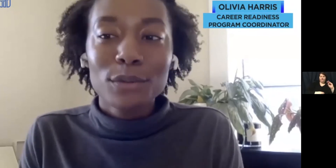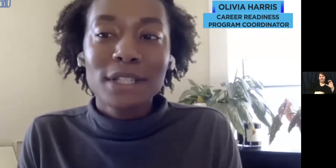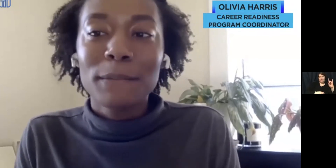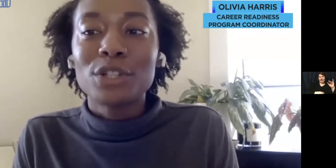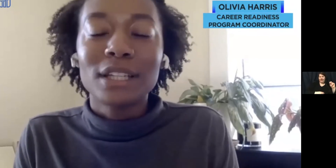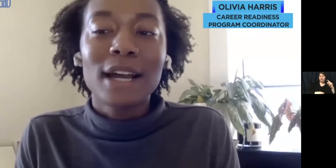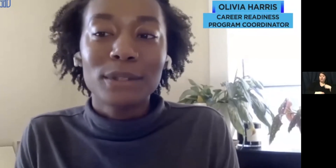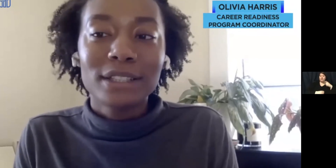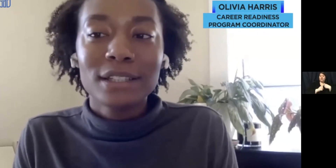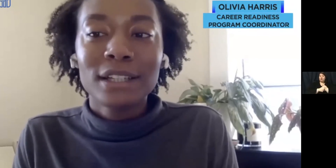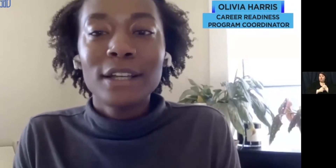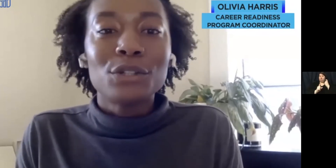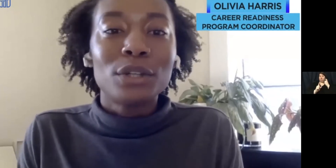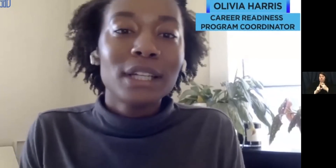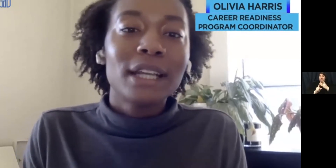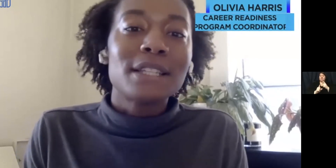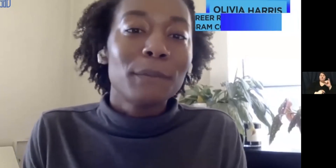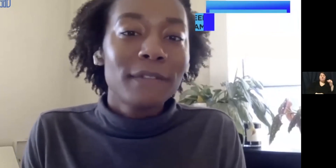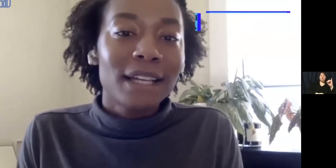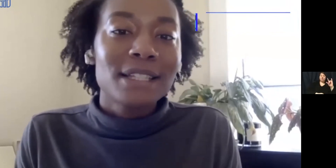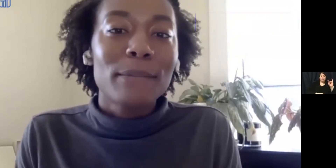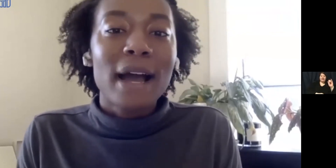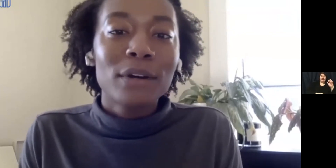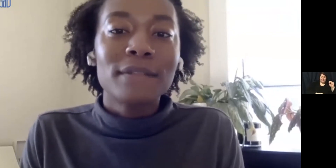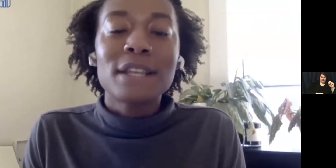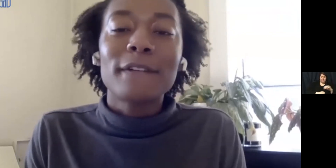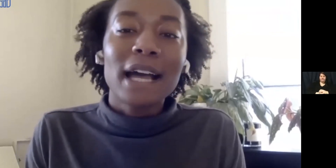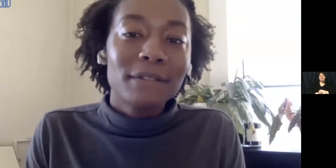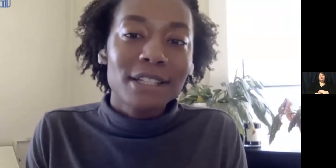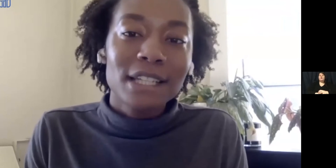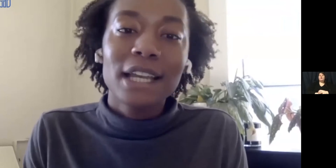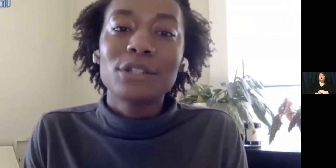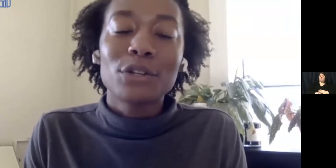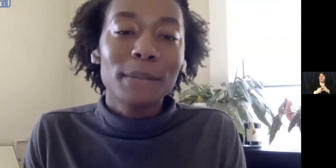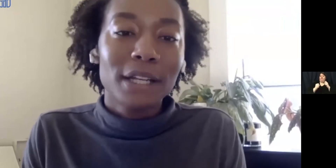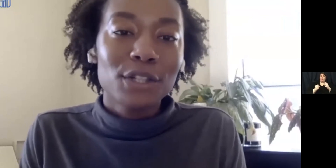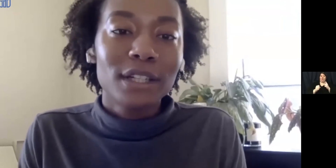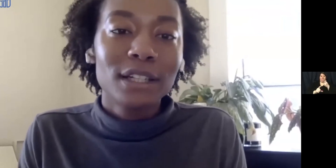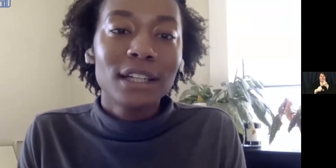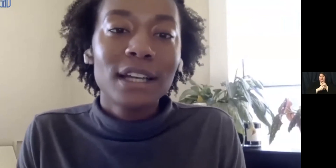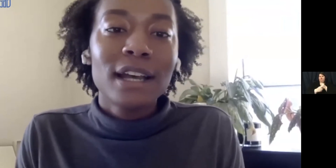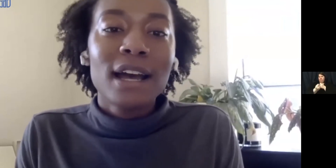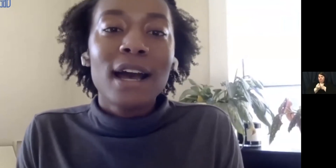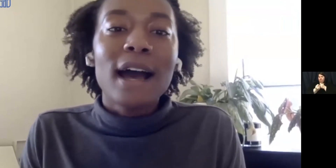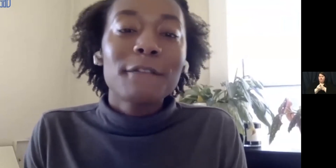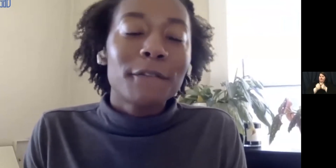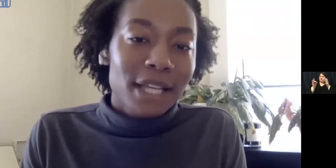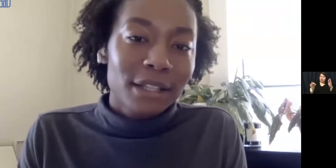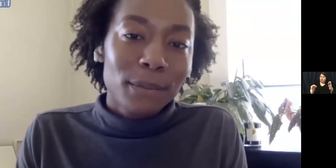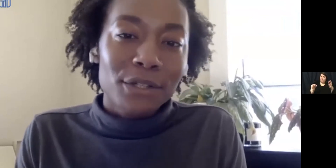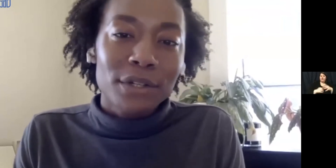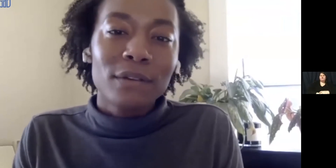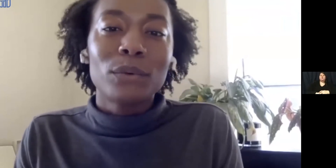recipient, Jillian Howland. Jillian exemplifies the power of self-advocacy and determination. I